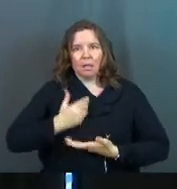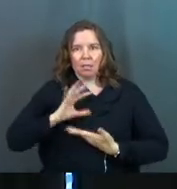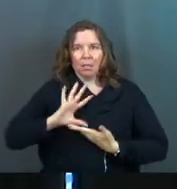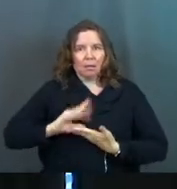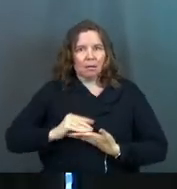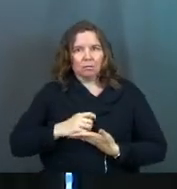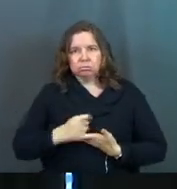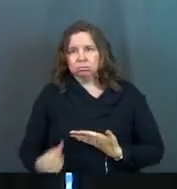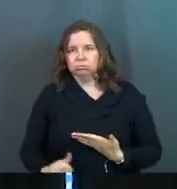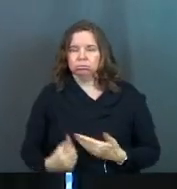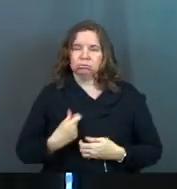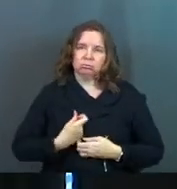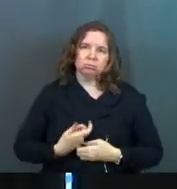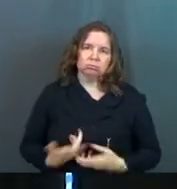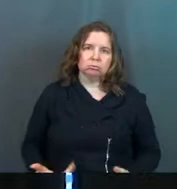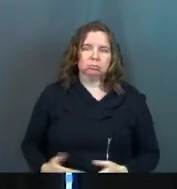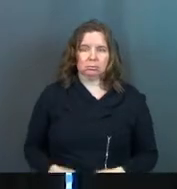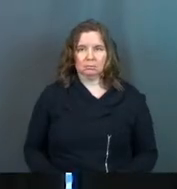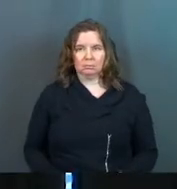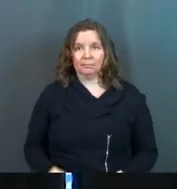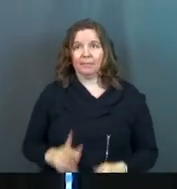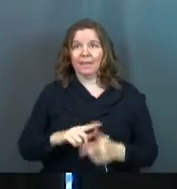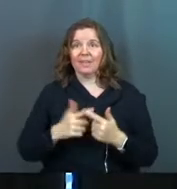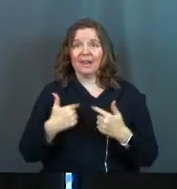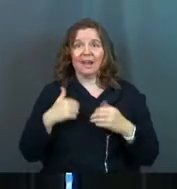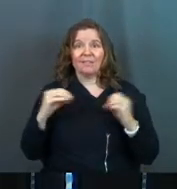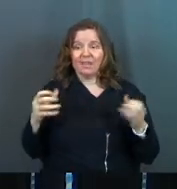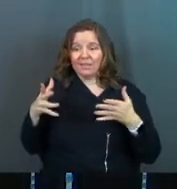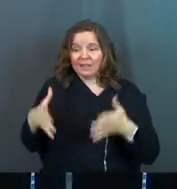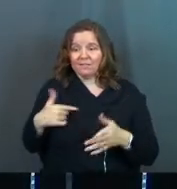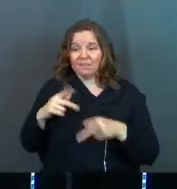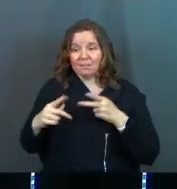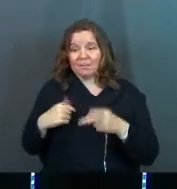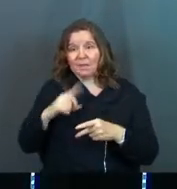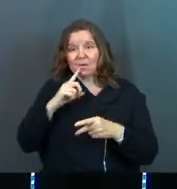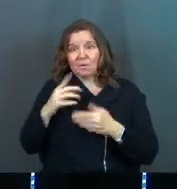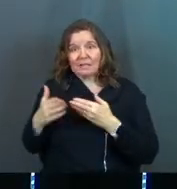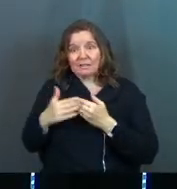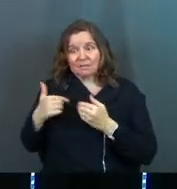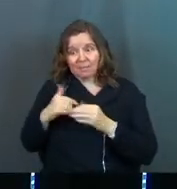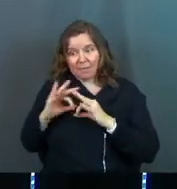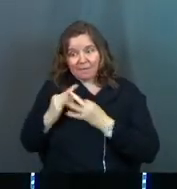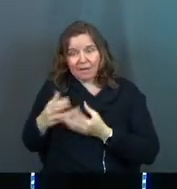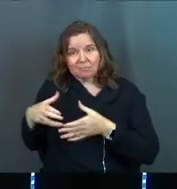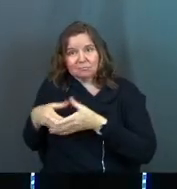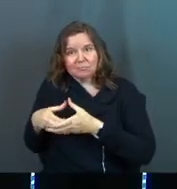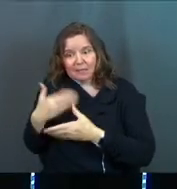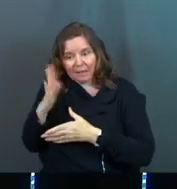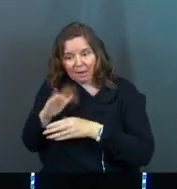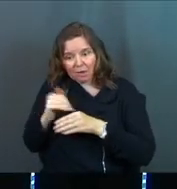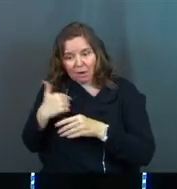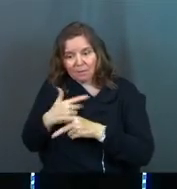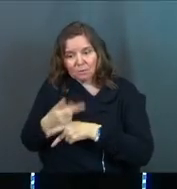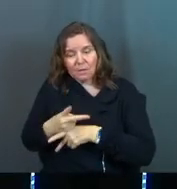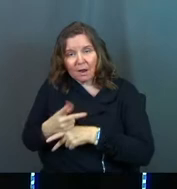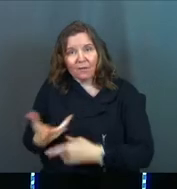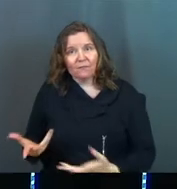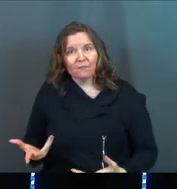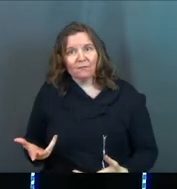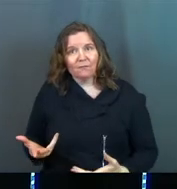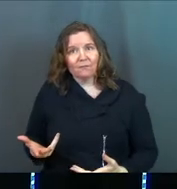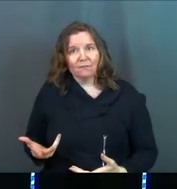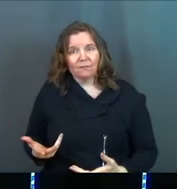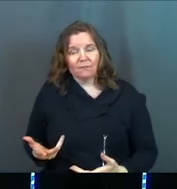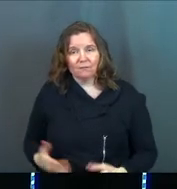I run out of steam and I run out of emotional energy. And then I got nothing left for the people that are nearest and dearest to me that God has called me to take care of.